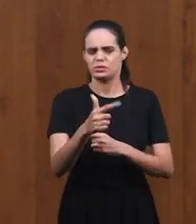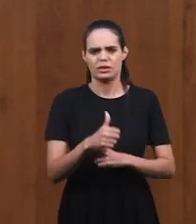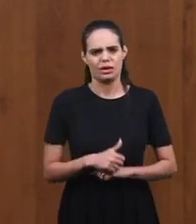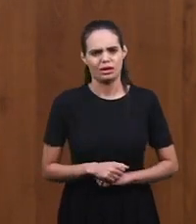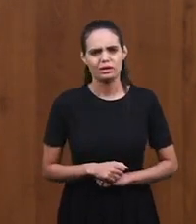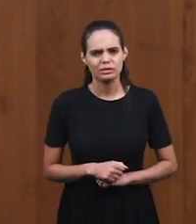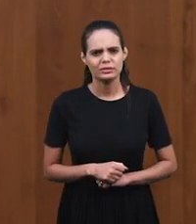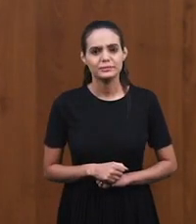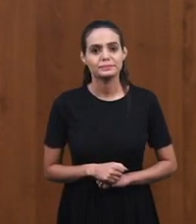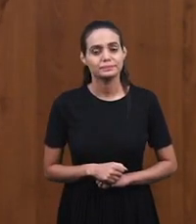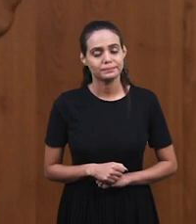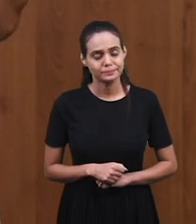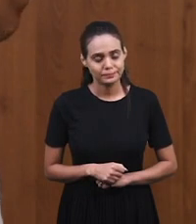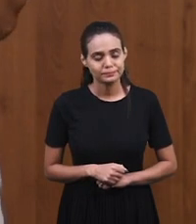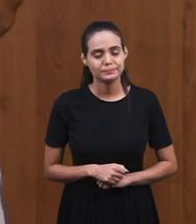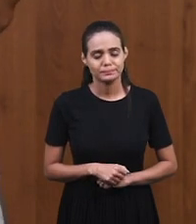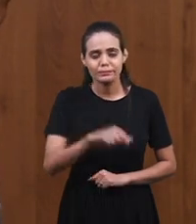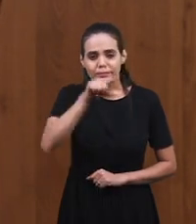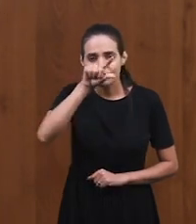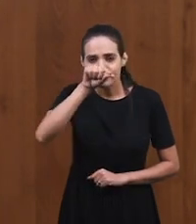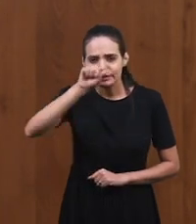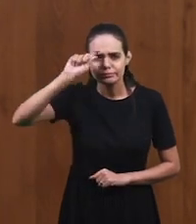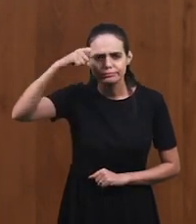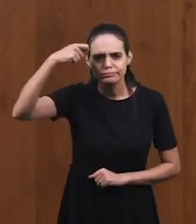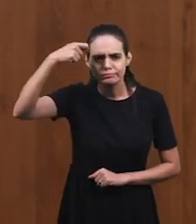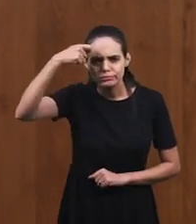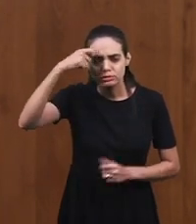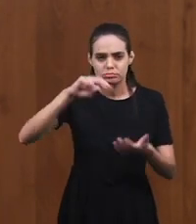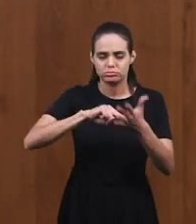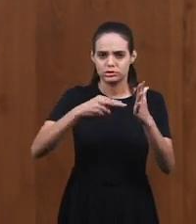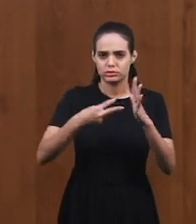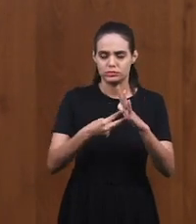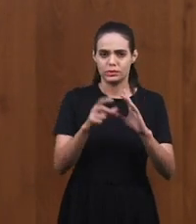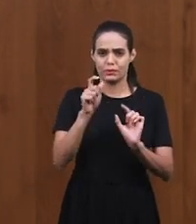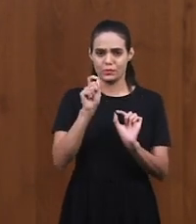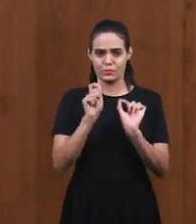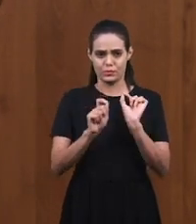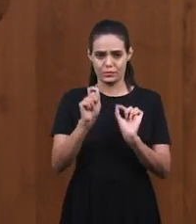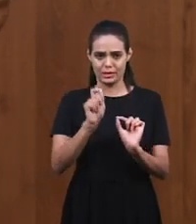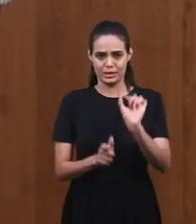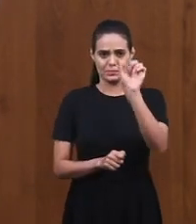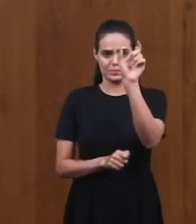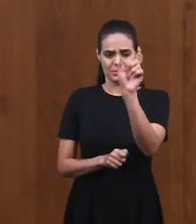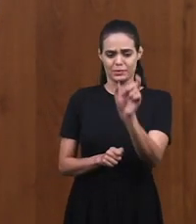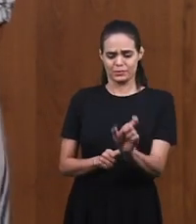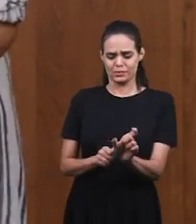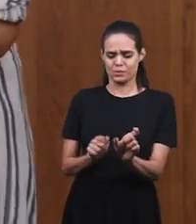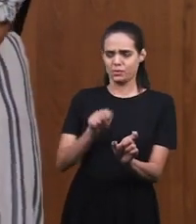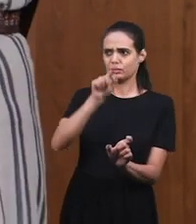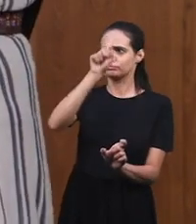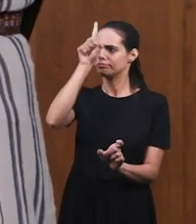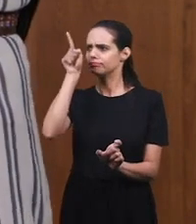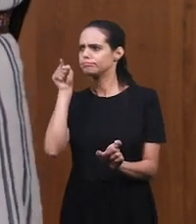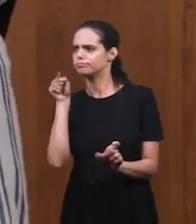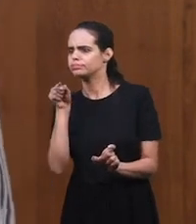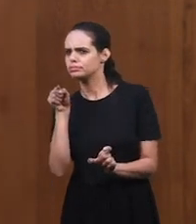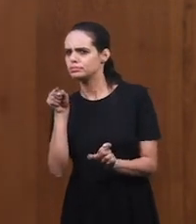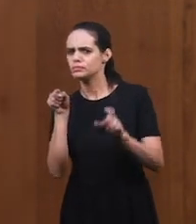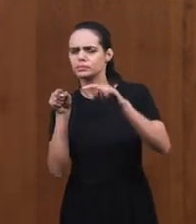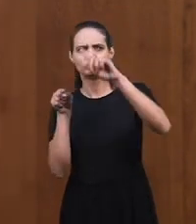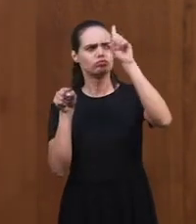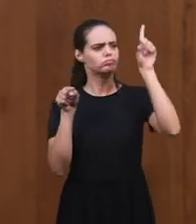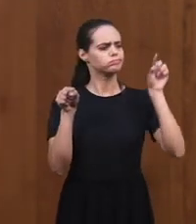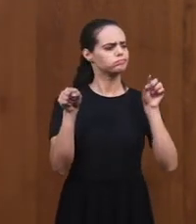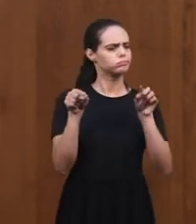those who do not fear the Lord. Those who are not defined in their path. The raven talks